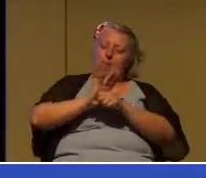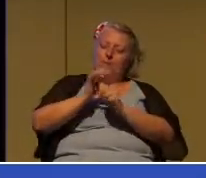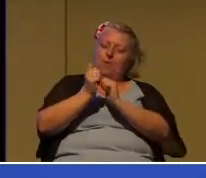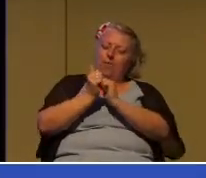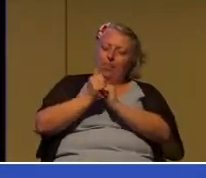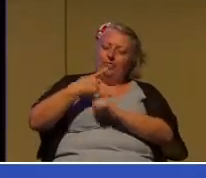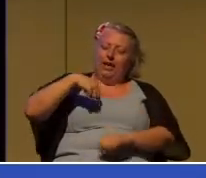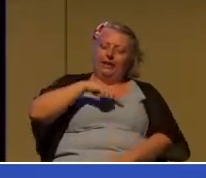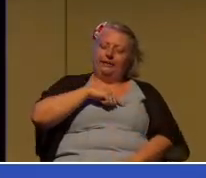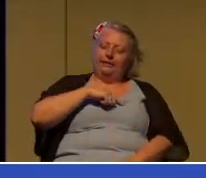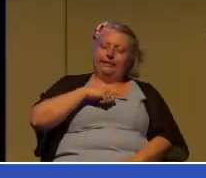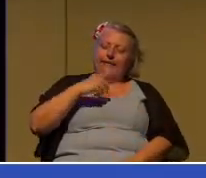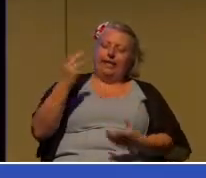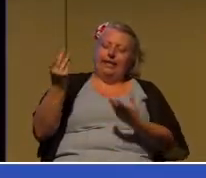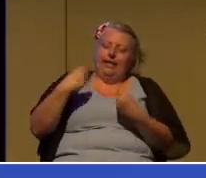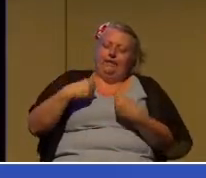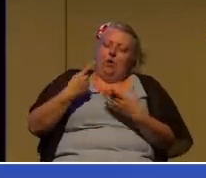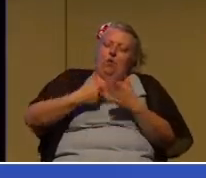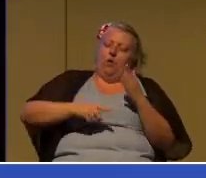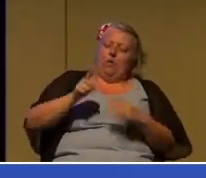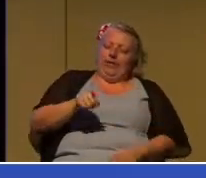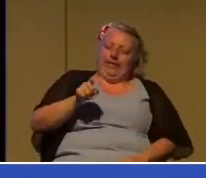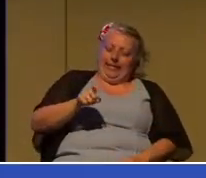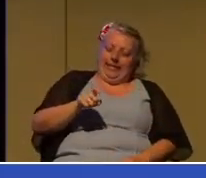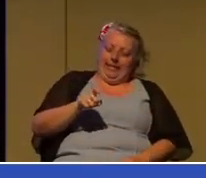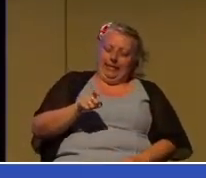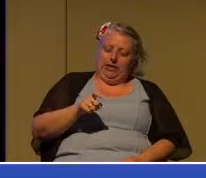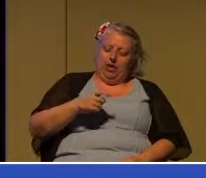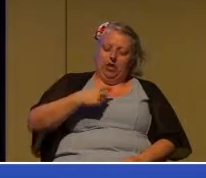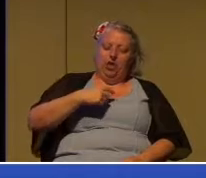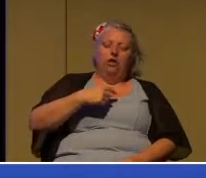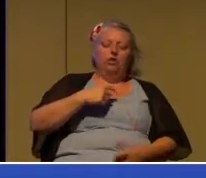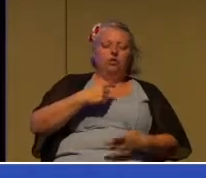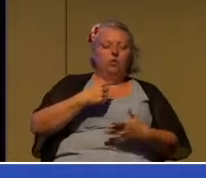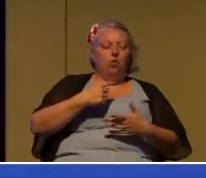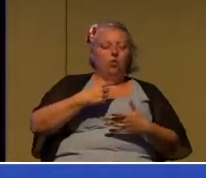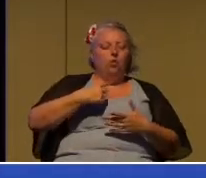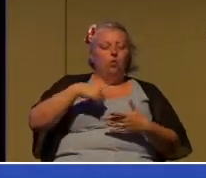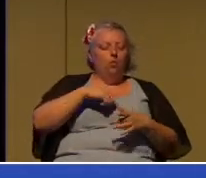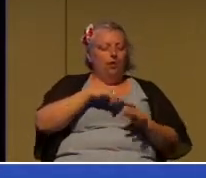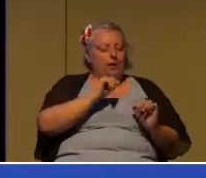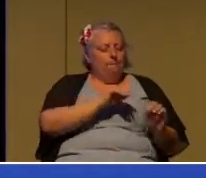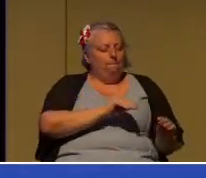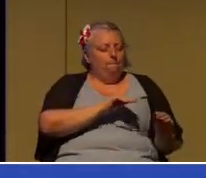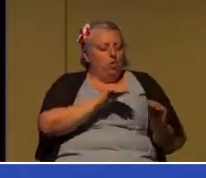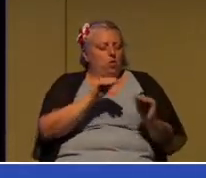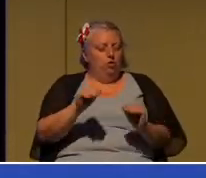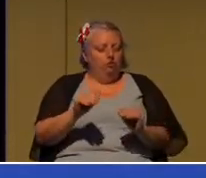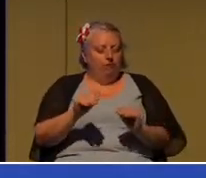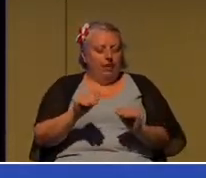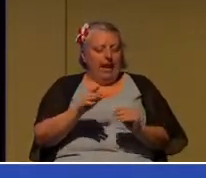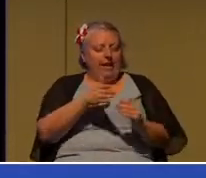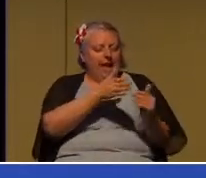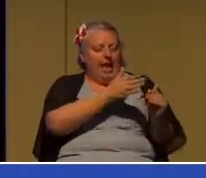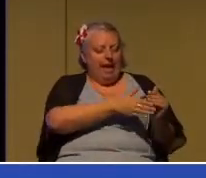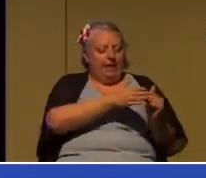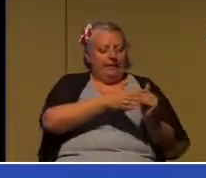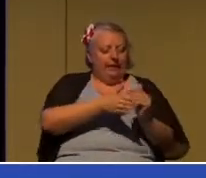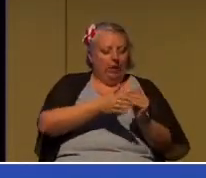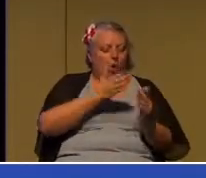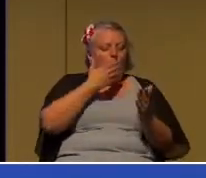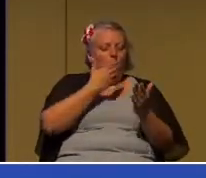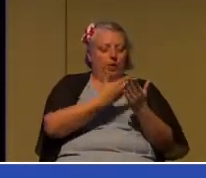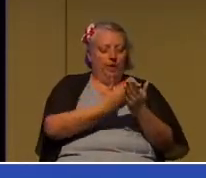us so that we make those moves and do them well. And so as we look again at the subject for a bit this morning,